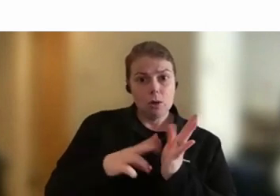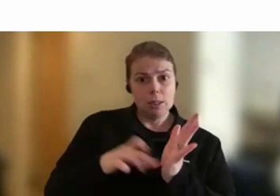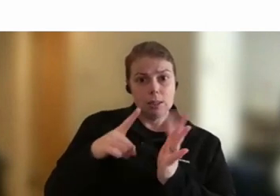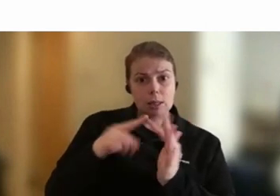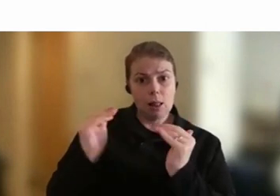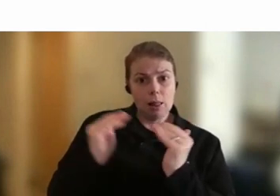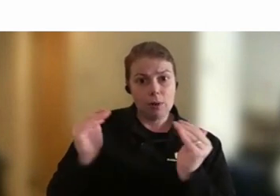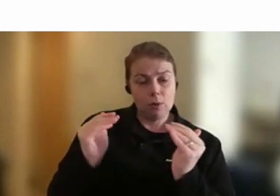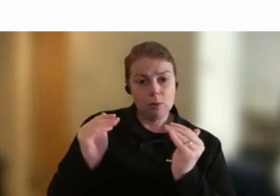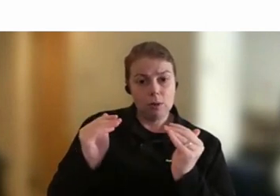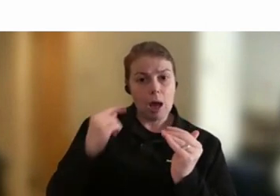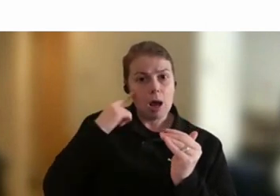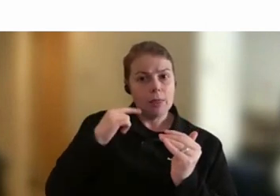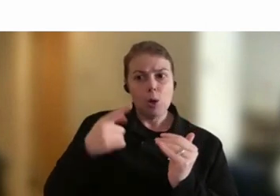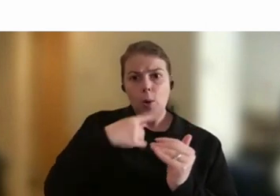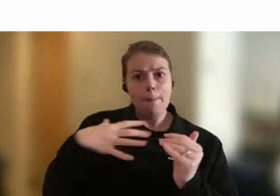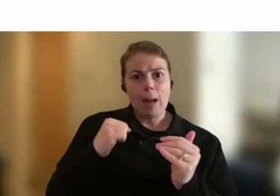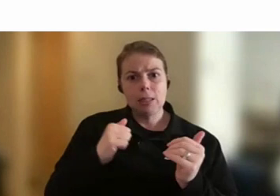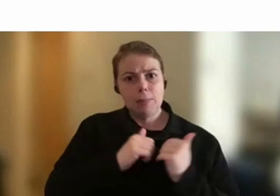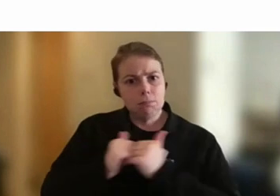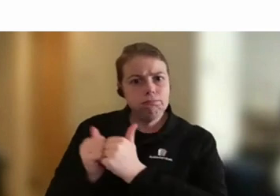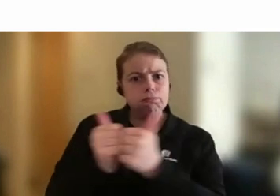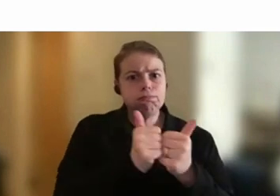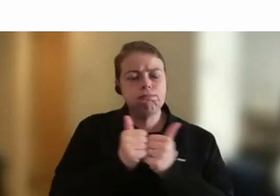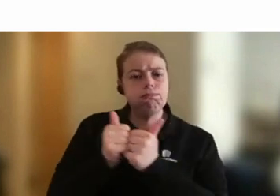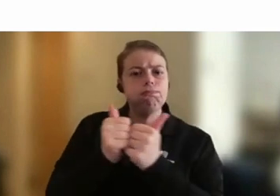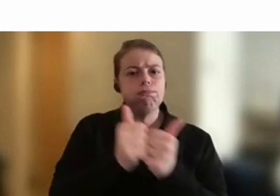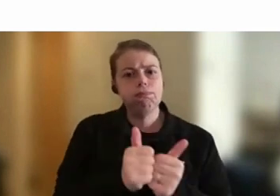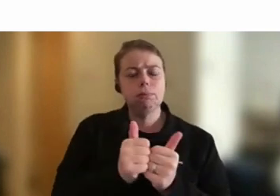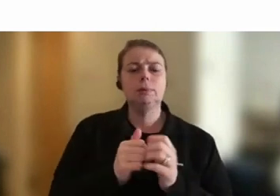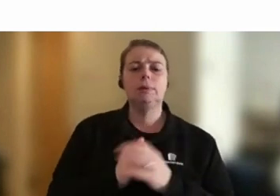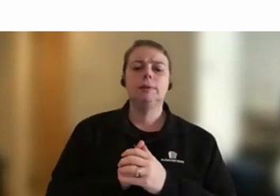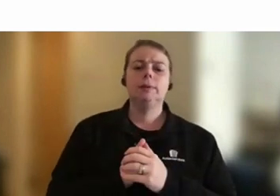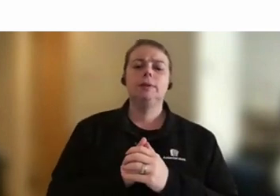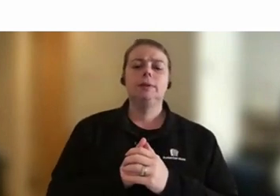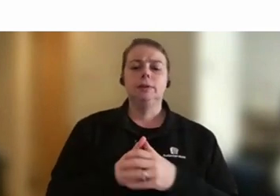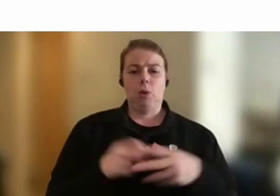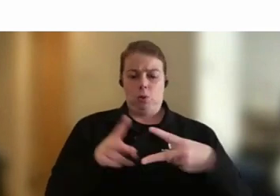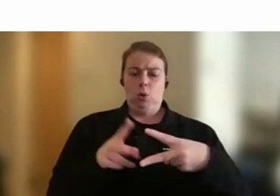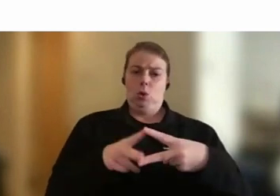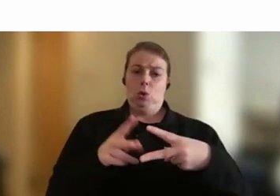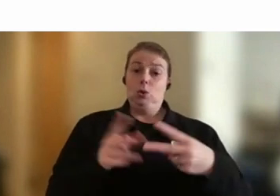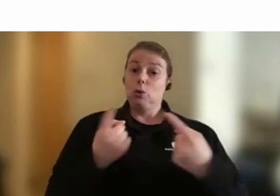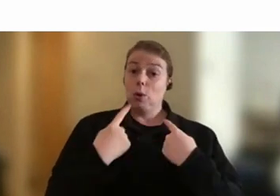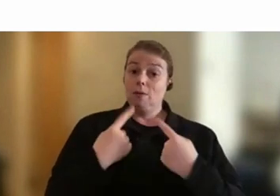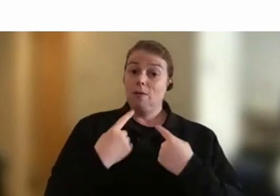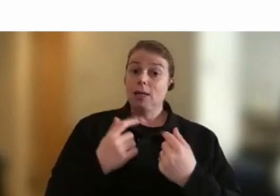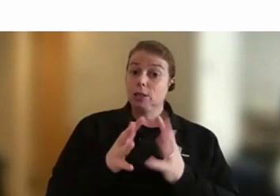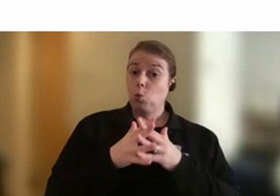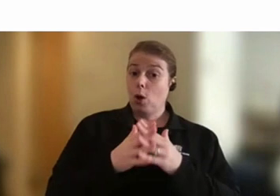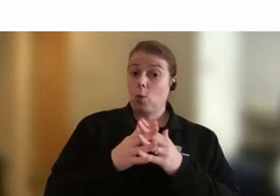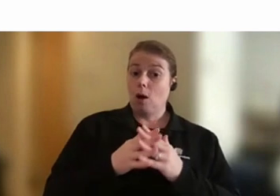really unified, that they are not part of our values. So they're two big pieces of advice that have stood me in good stead.